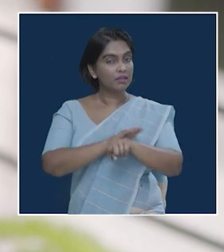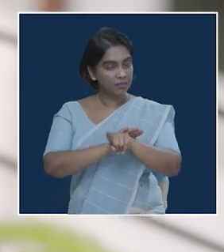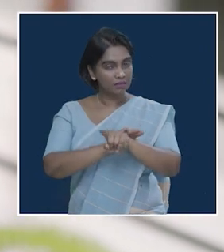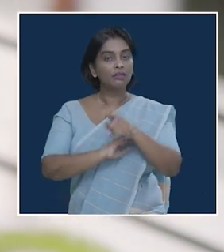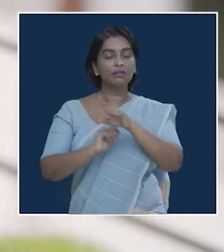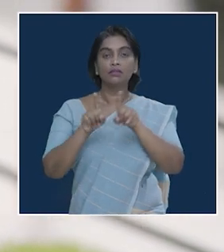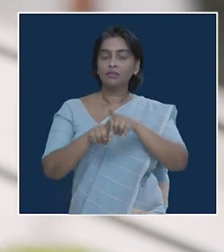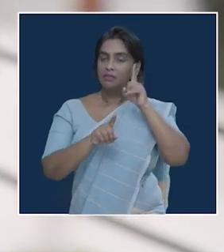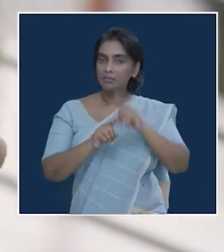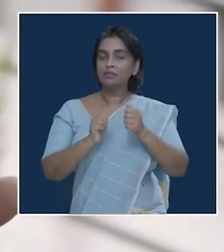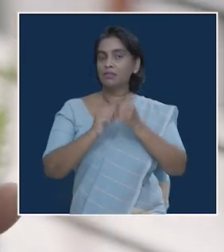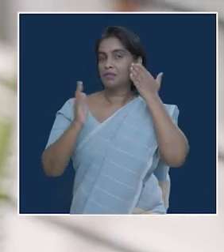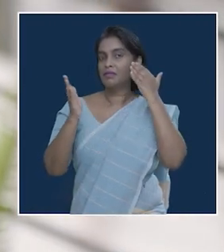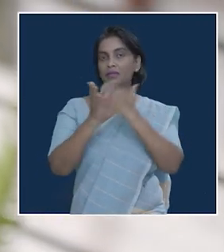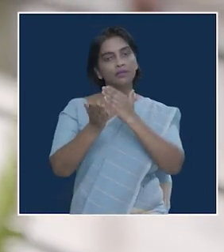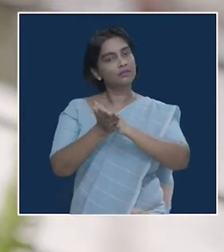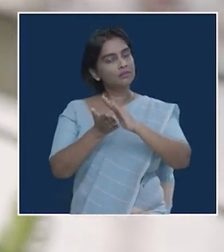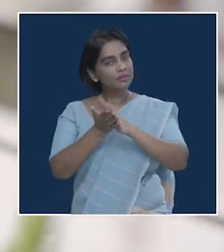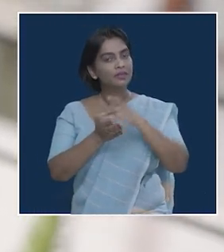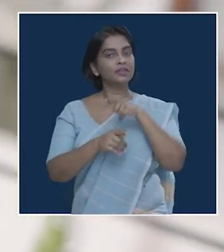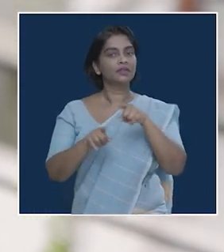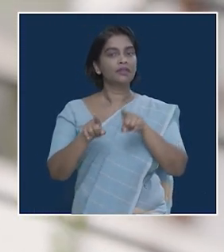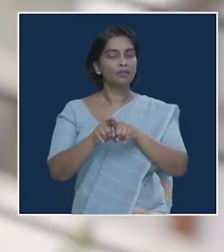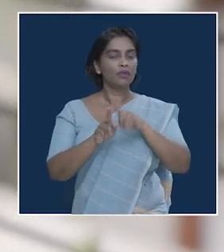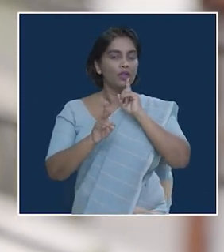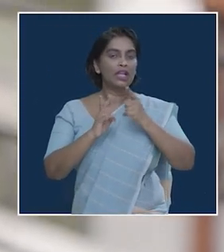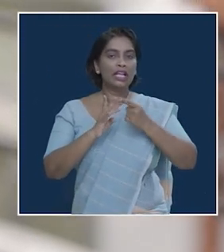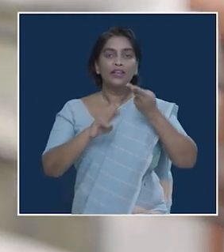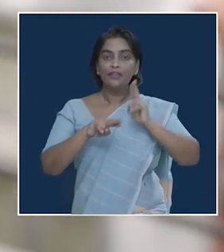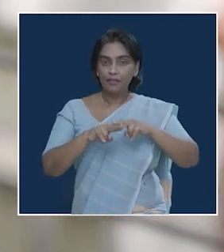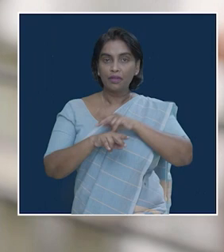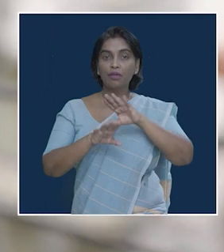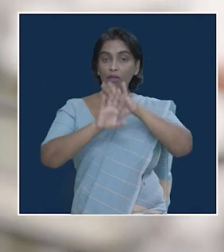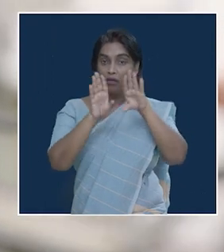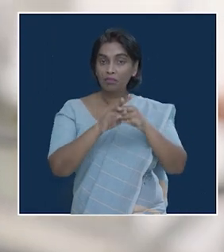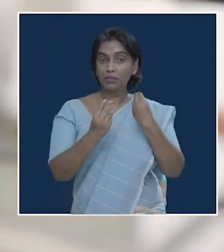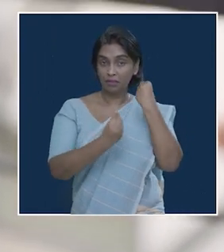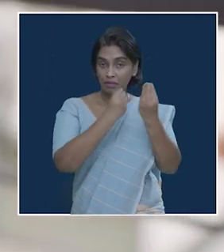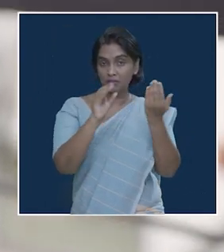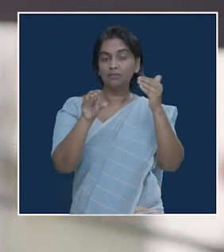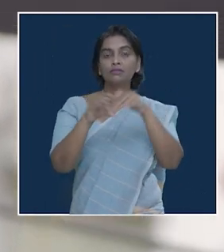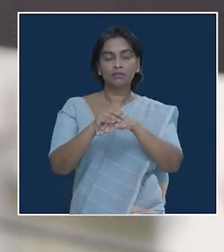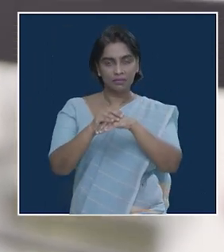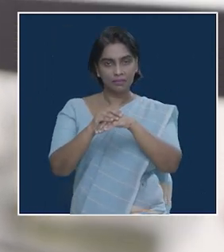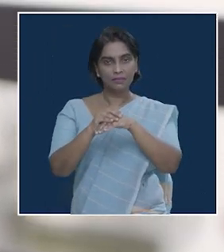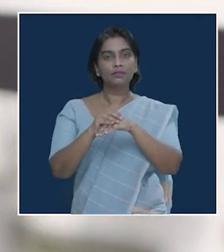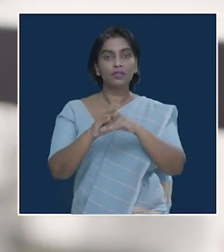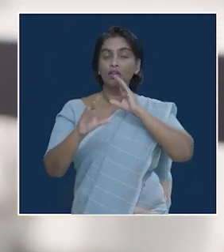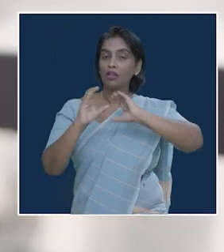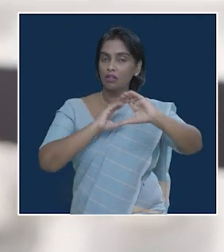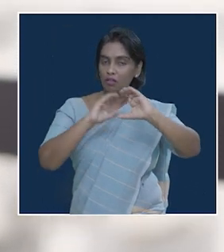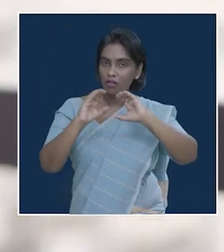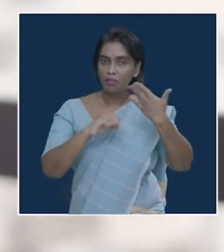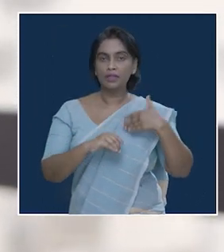inclusion would be more meaningful and effective if all stakeholders could accommodate their